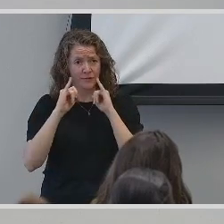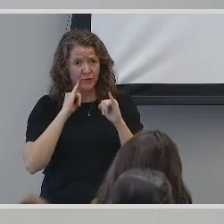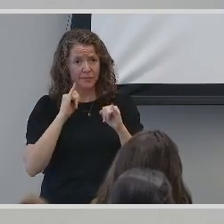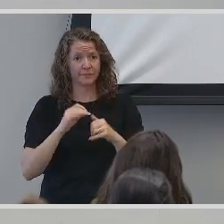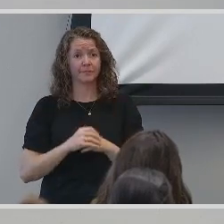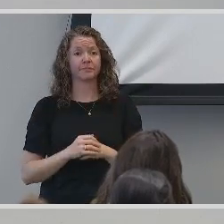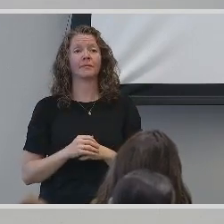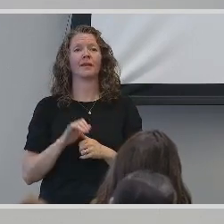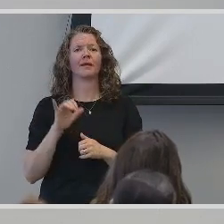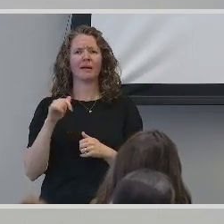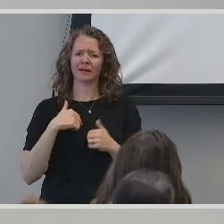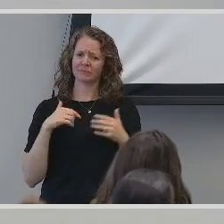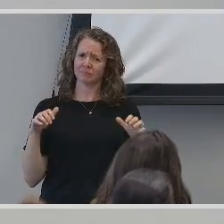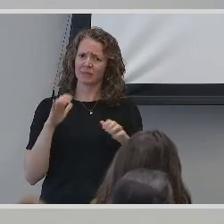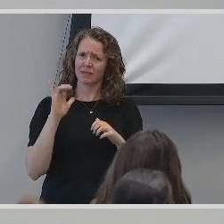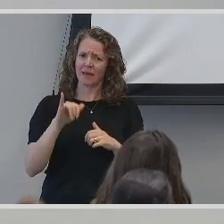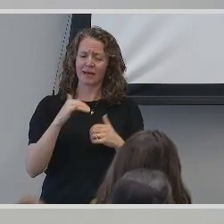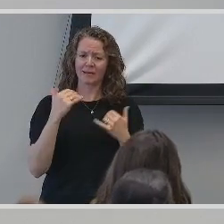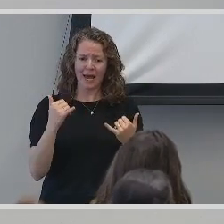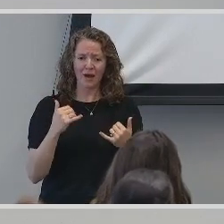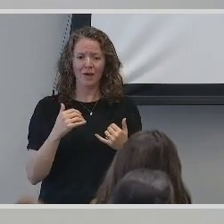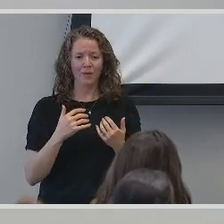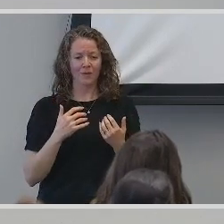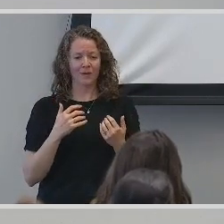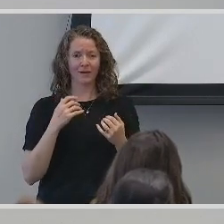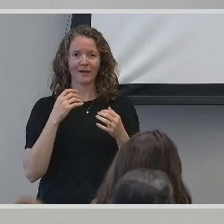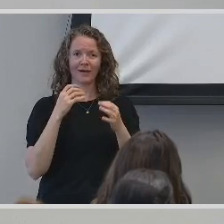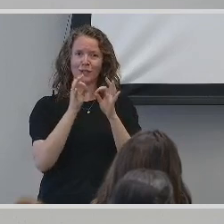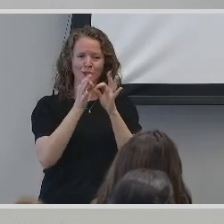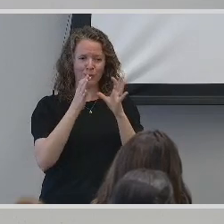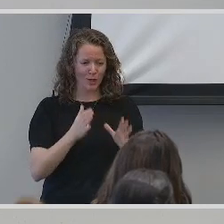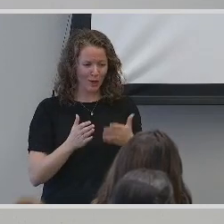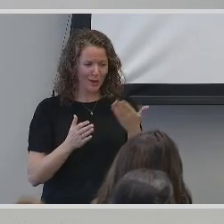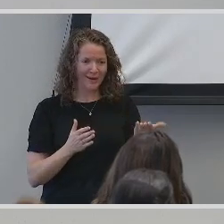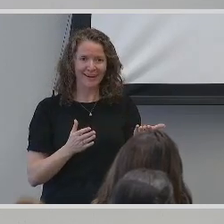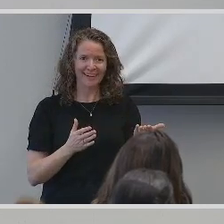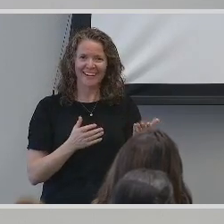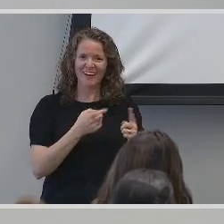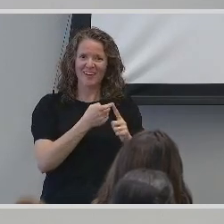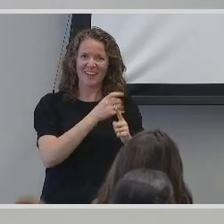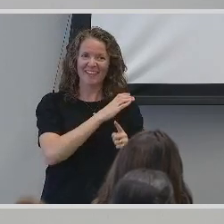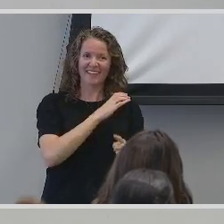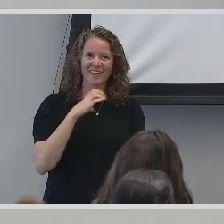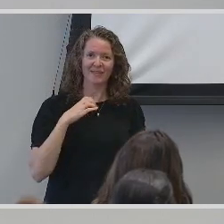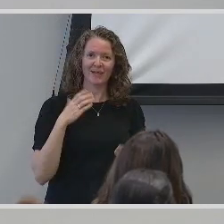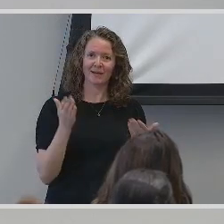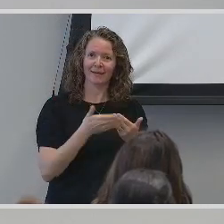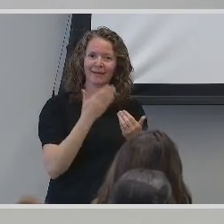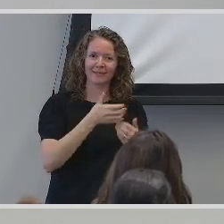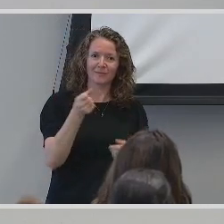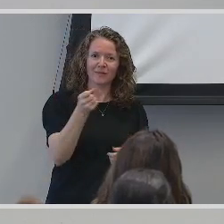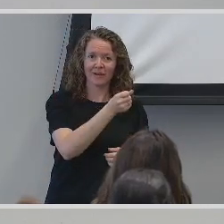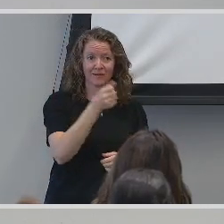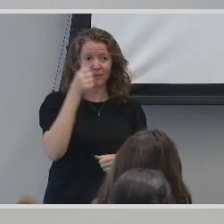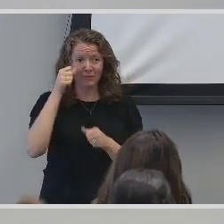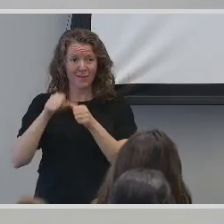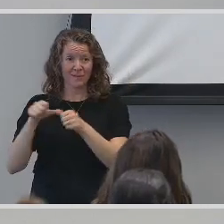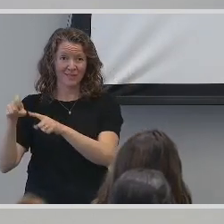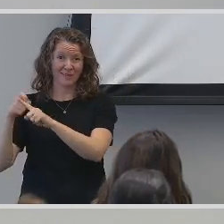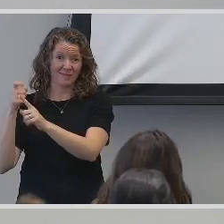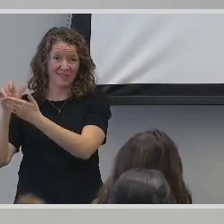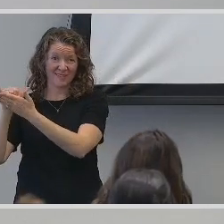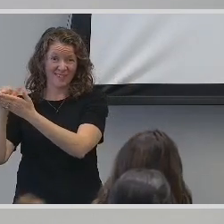experience that I realized how different it would be in Cleveland, keep in mind I came from Manhattan. So I